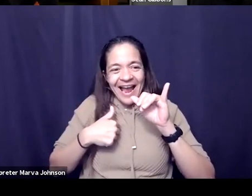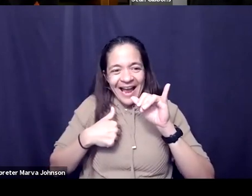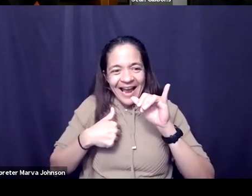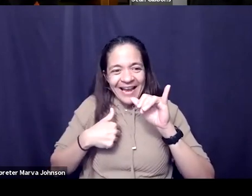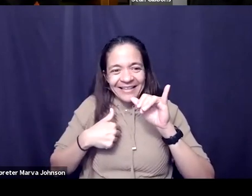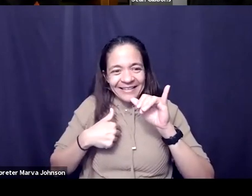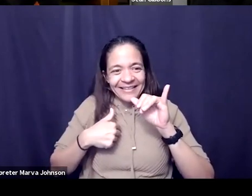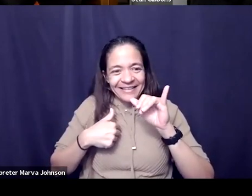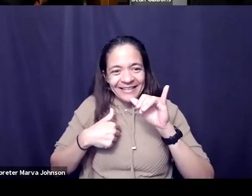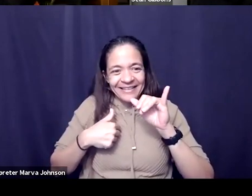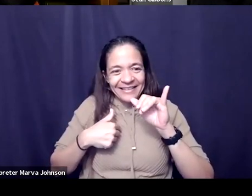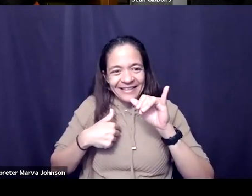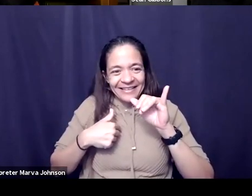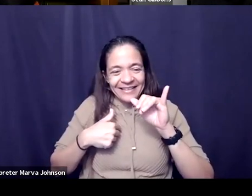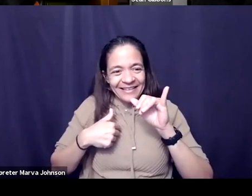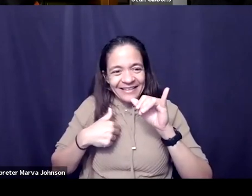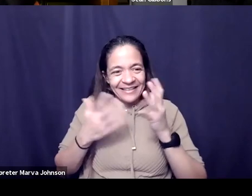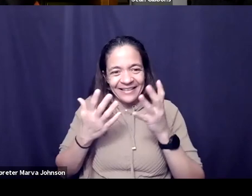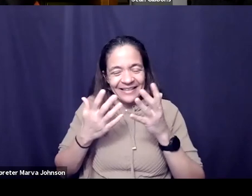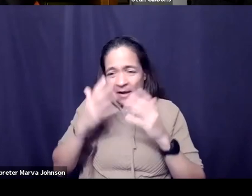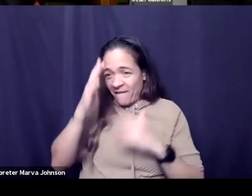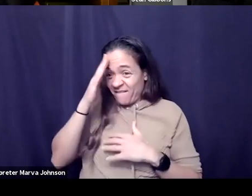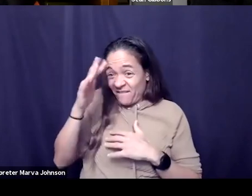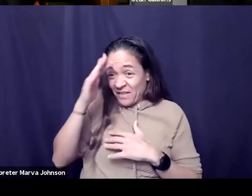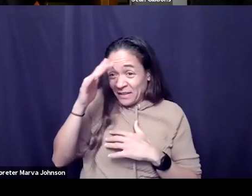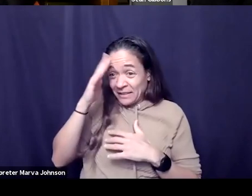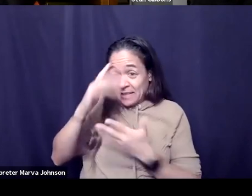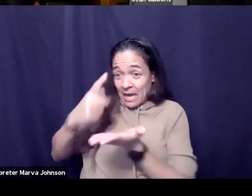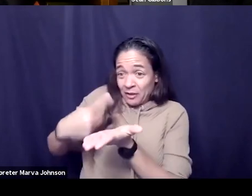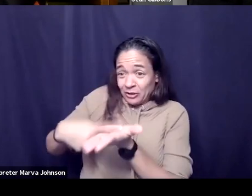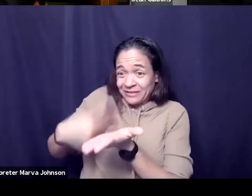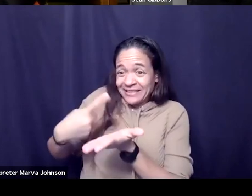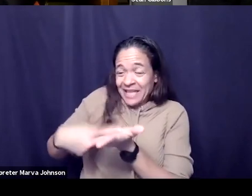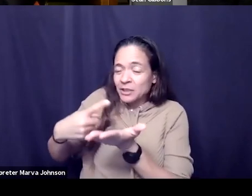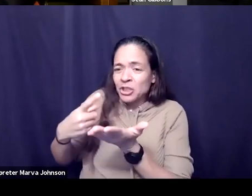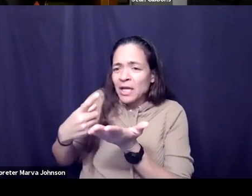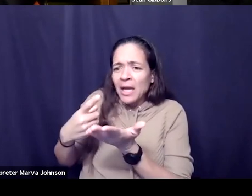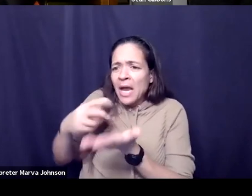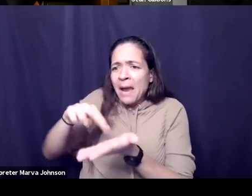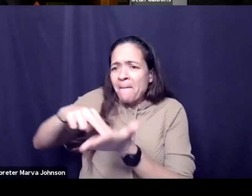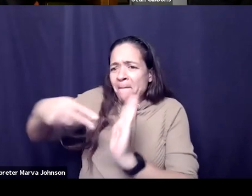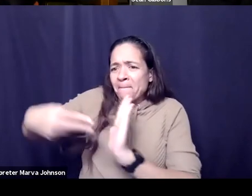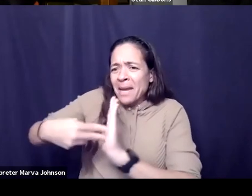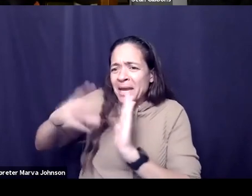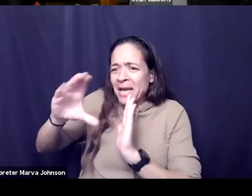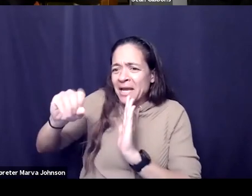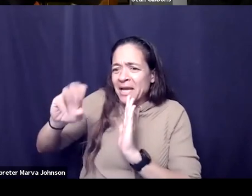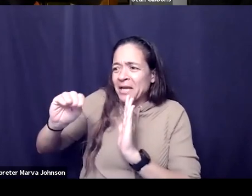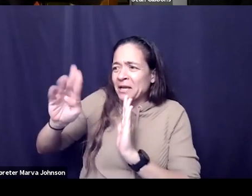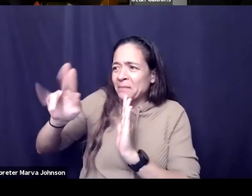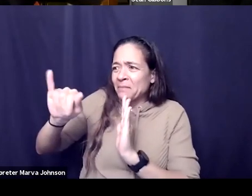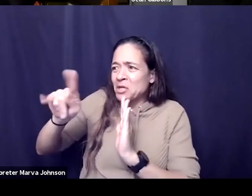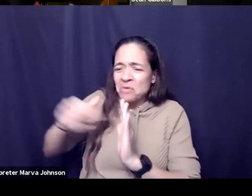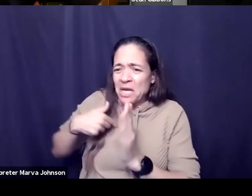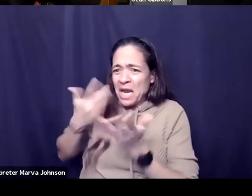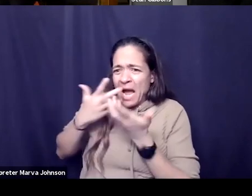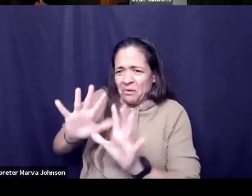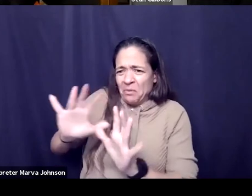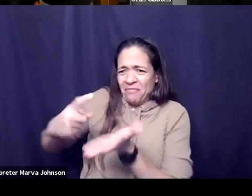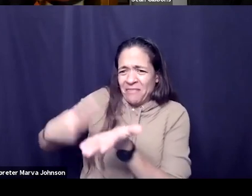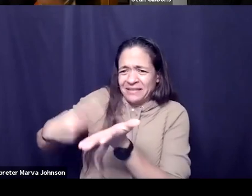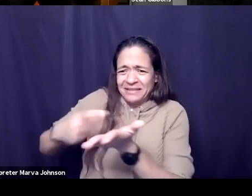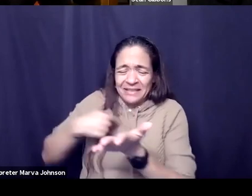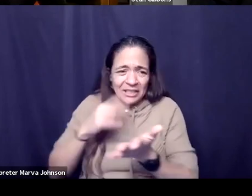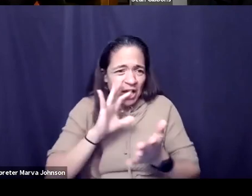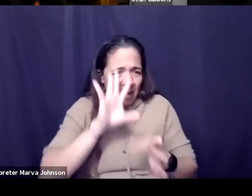past a a philosophical discussion on like what is community in the meeting of community and very quickly into all right who